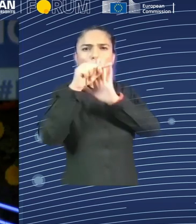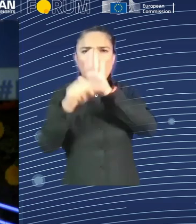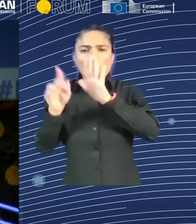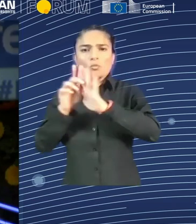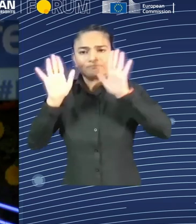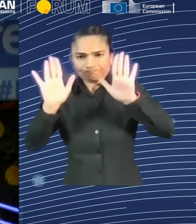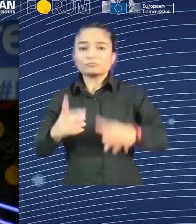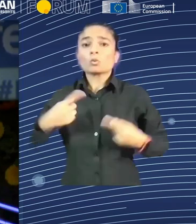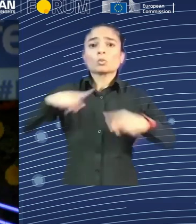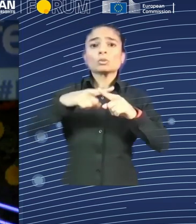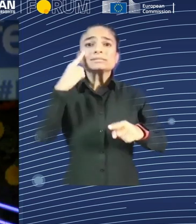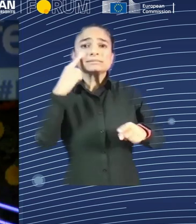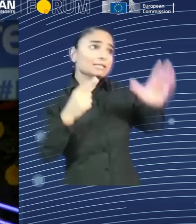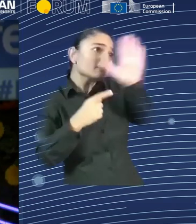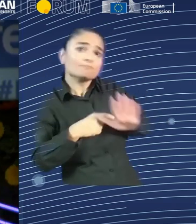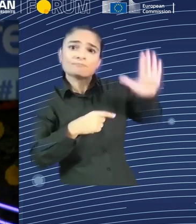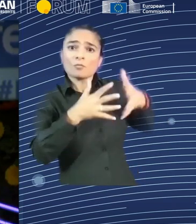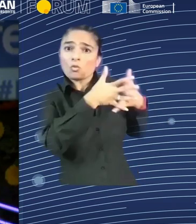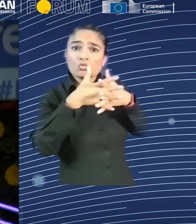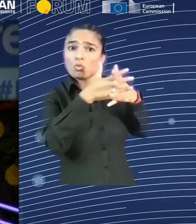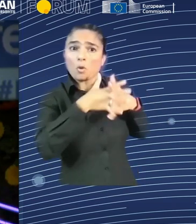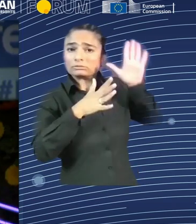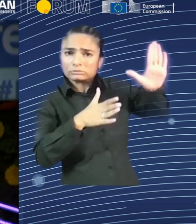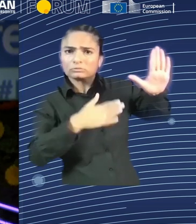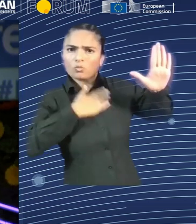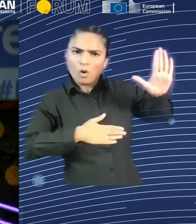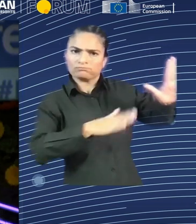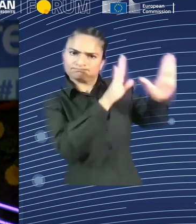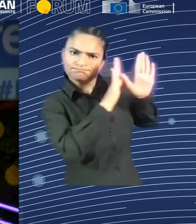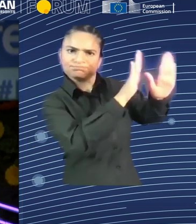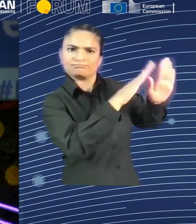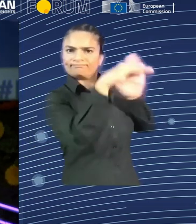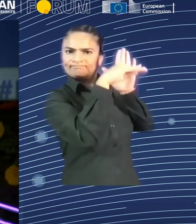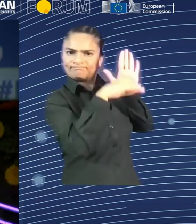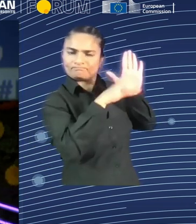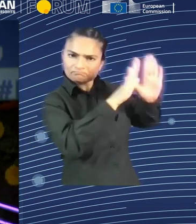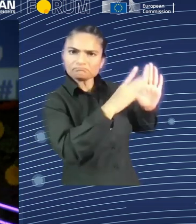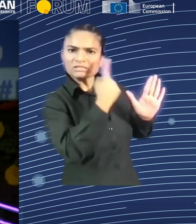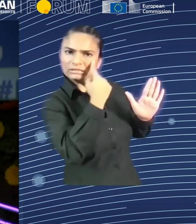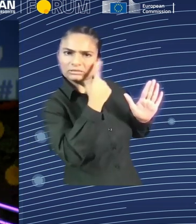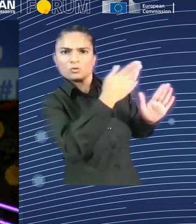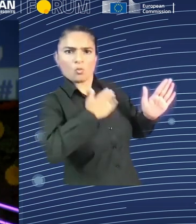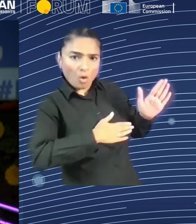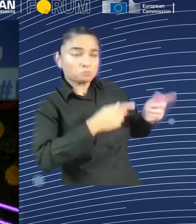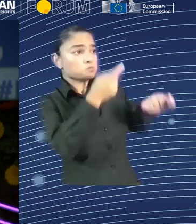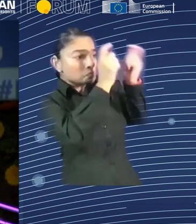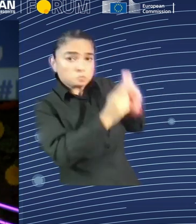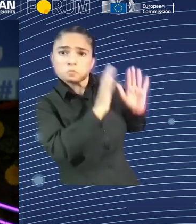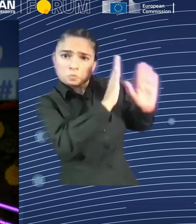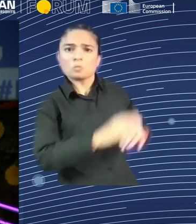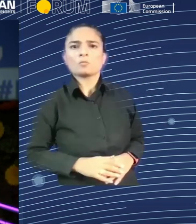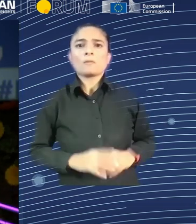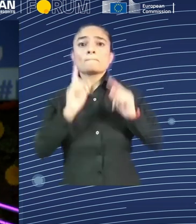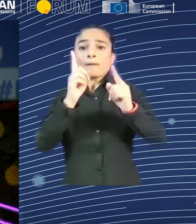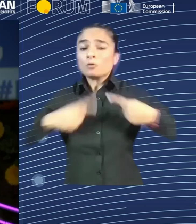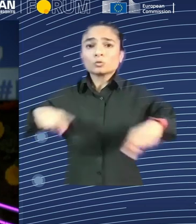see if there is anything to regulate or self-regulate. But even the owners and the leading entrepreneurs in the field, including Sam Altman